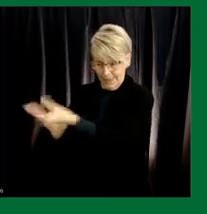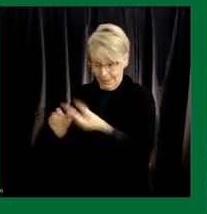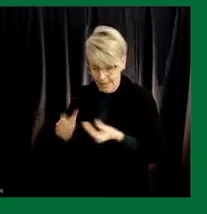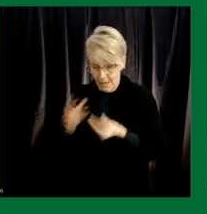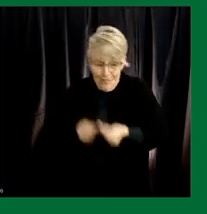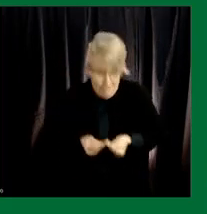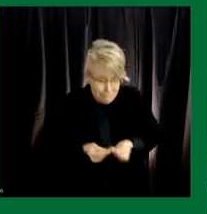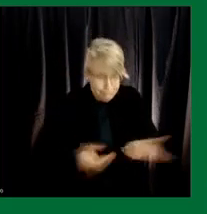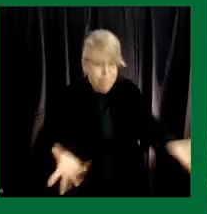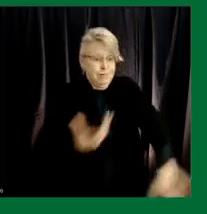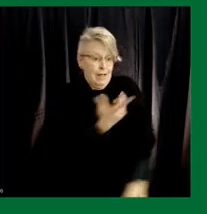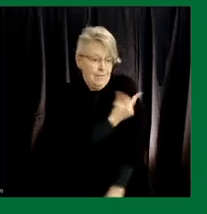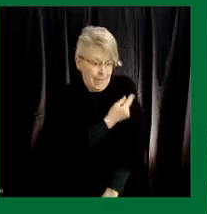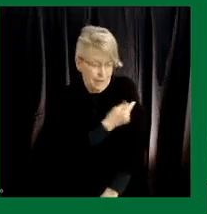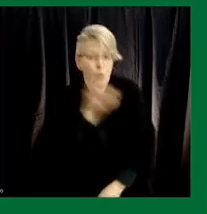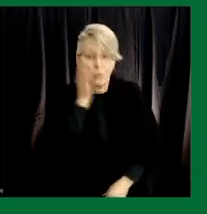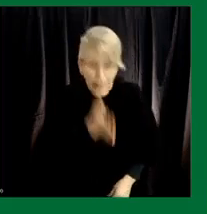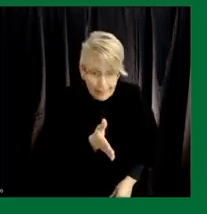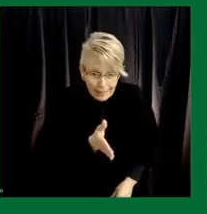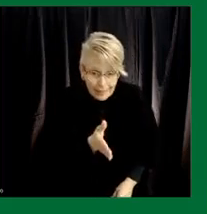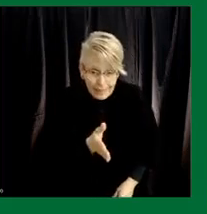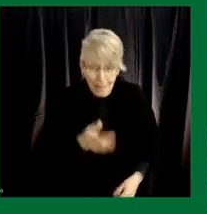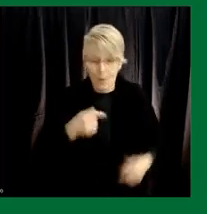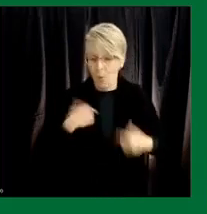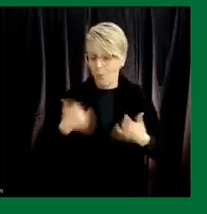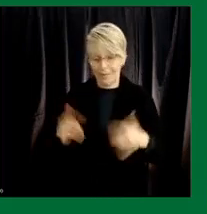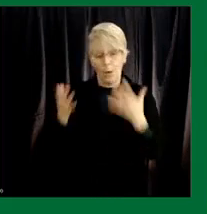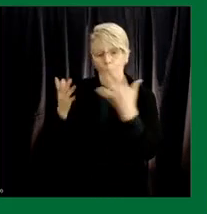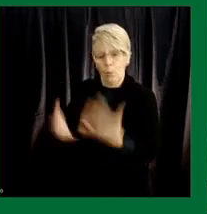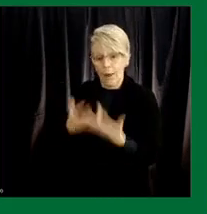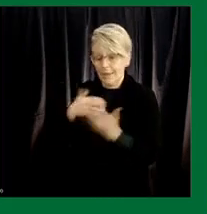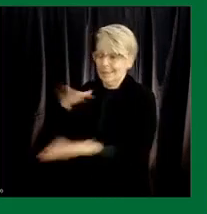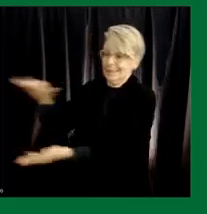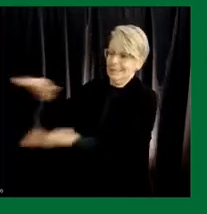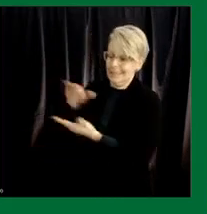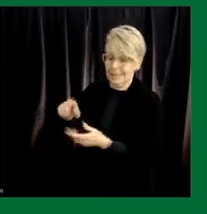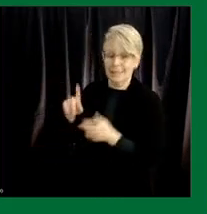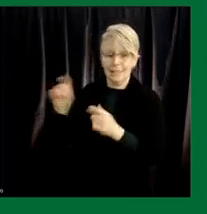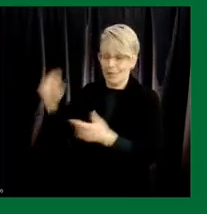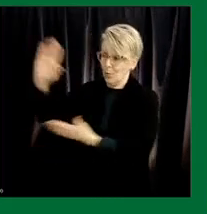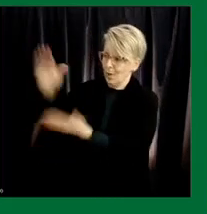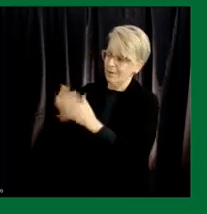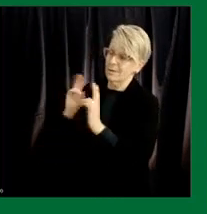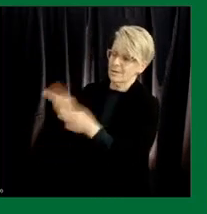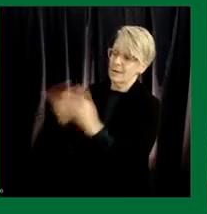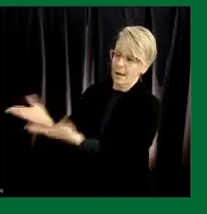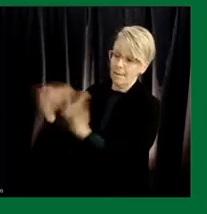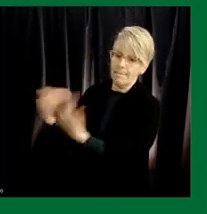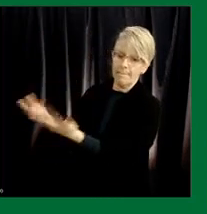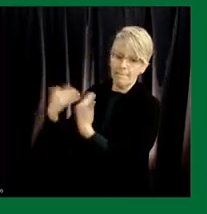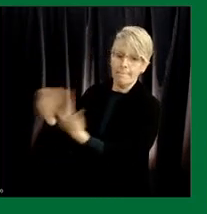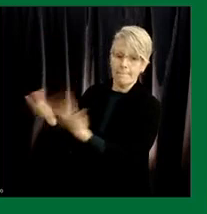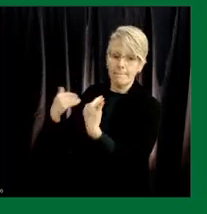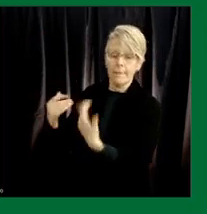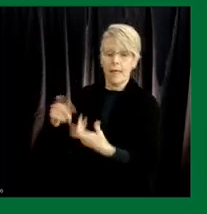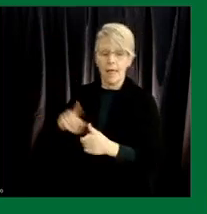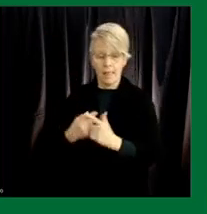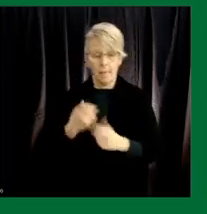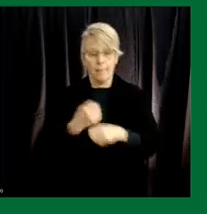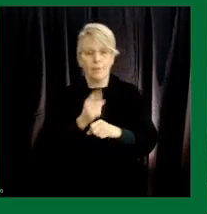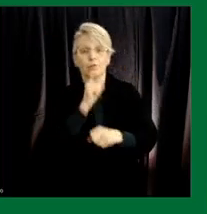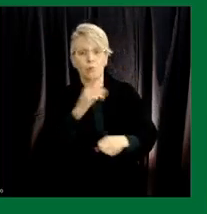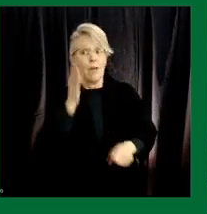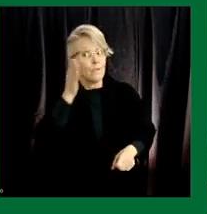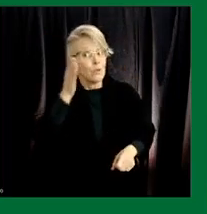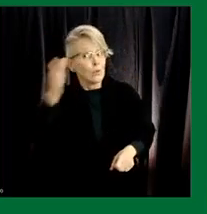what we need right now is we need more vaccines we need them more quickly and we need to keep an eye to the future to ensure that we never run into this